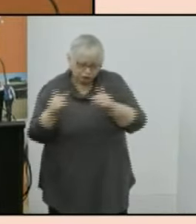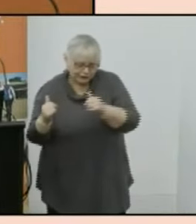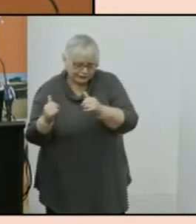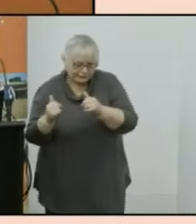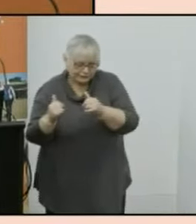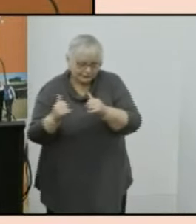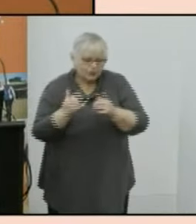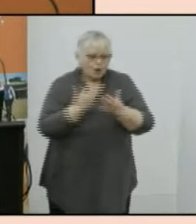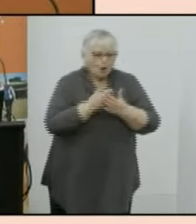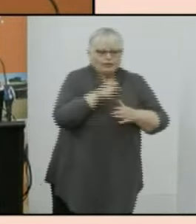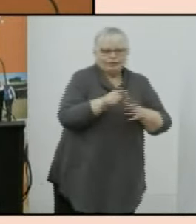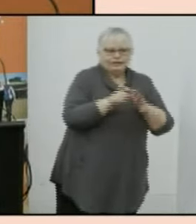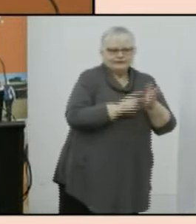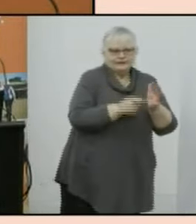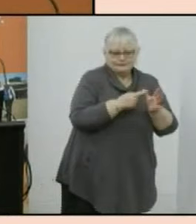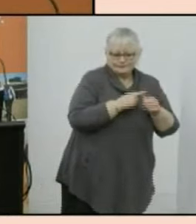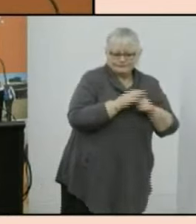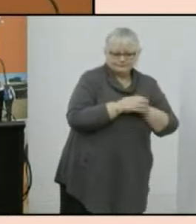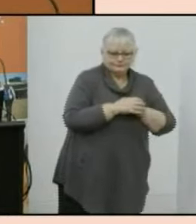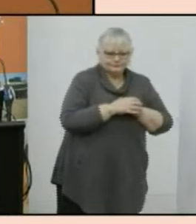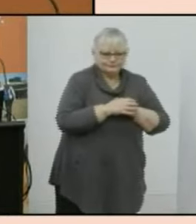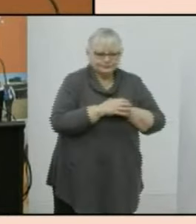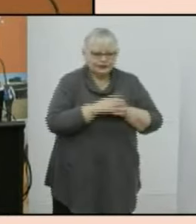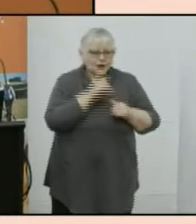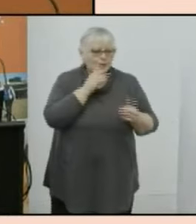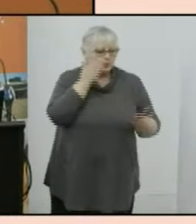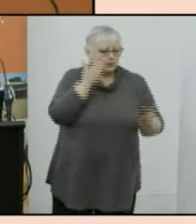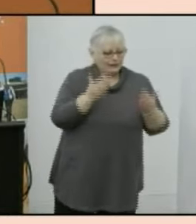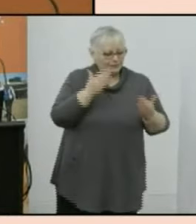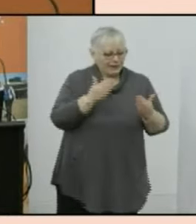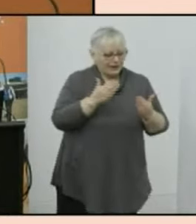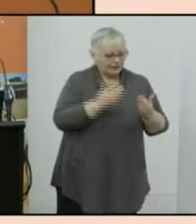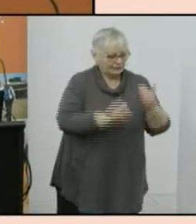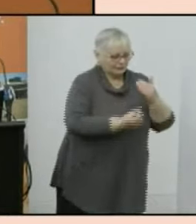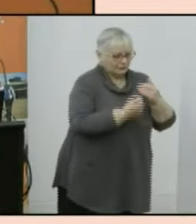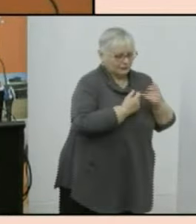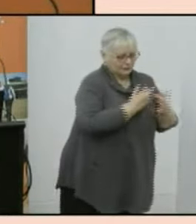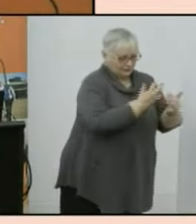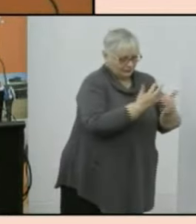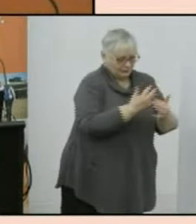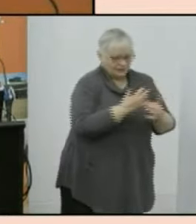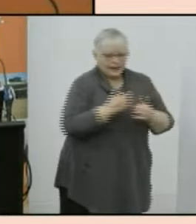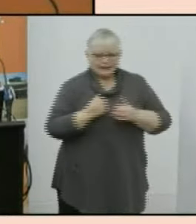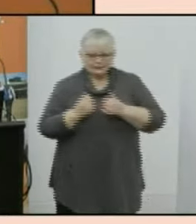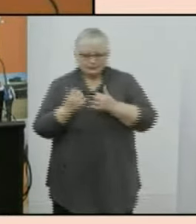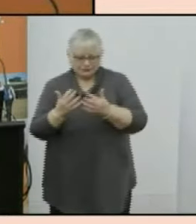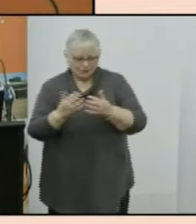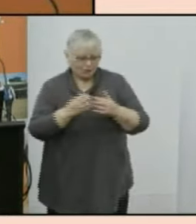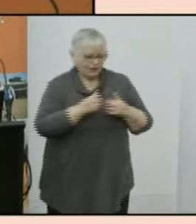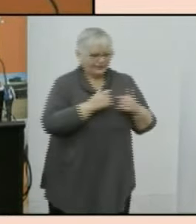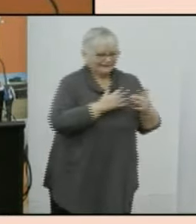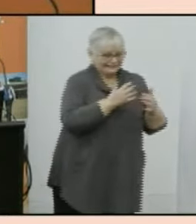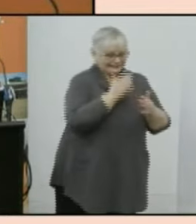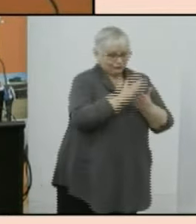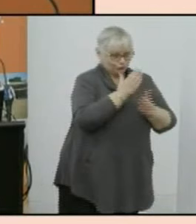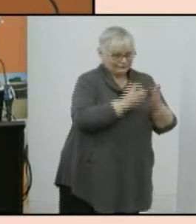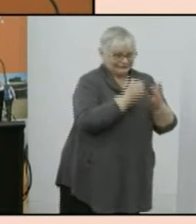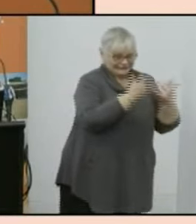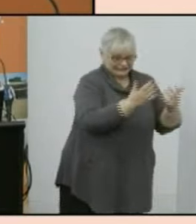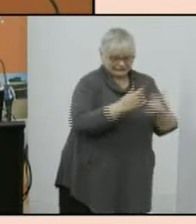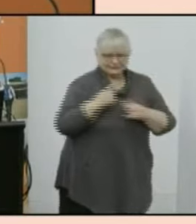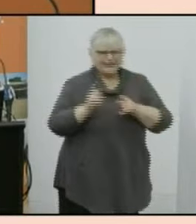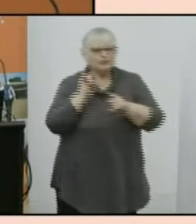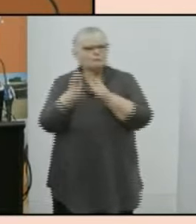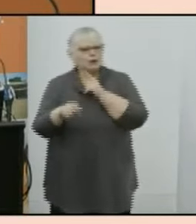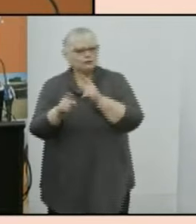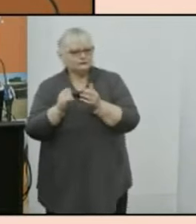2021 census data comparison of the results of the post-enumeration survey with the 2021 census data shows